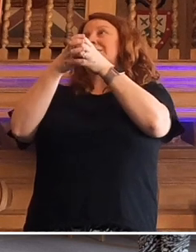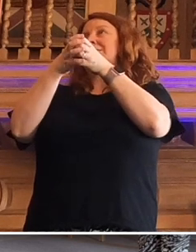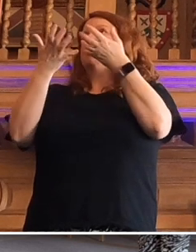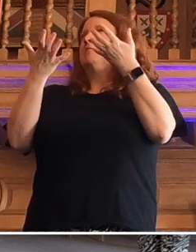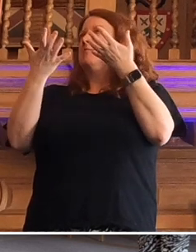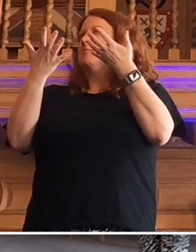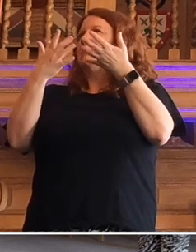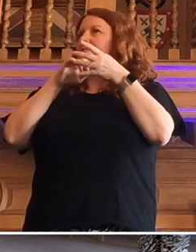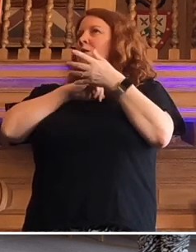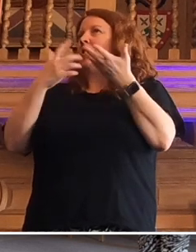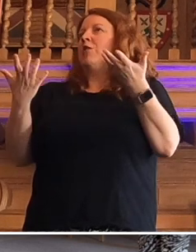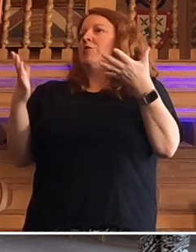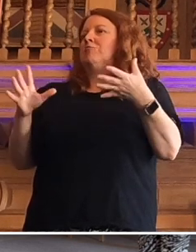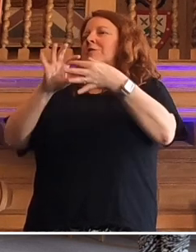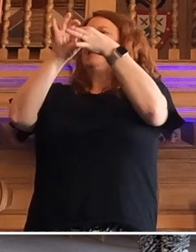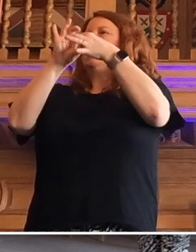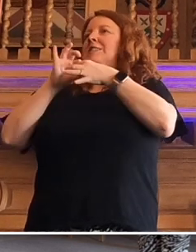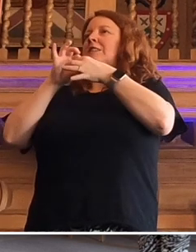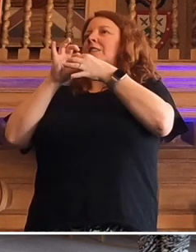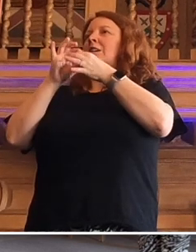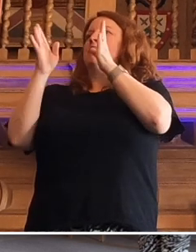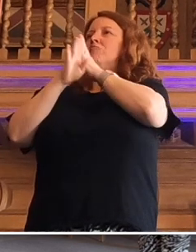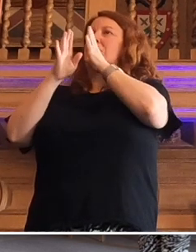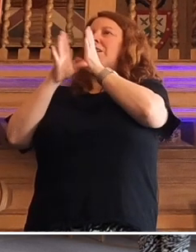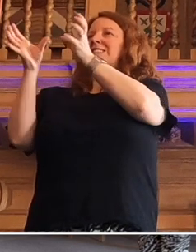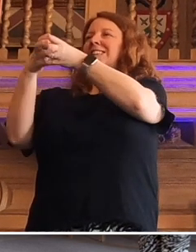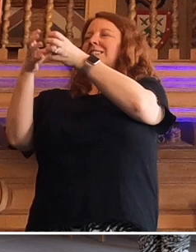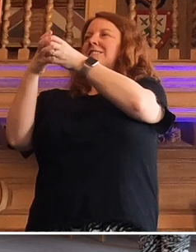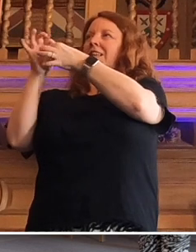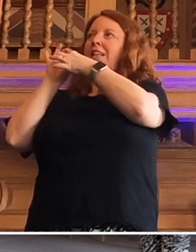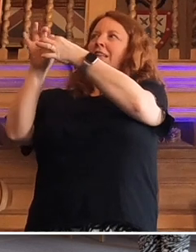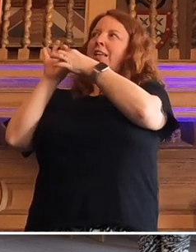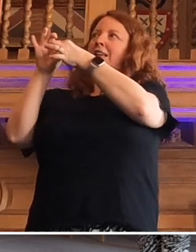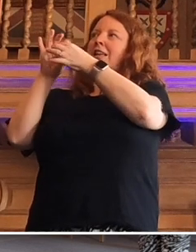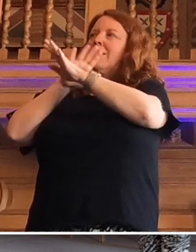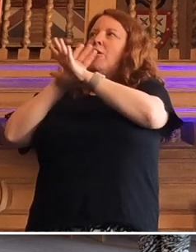about trying to make the private sector our allies rather than our enemies.